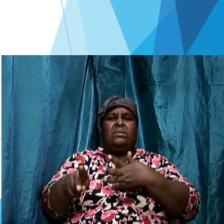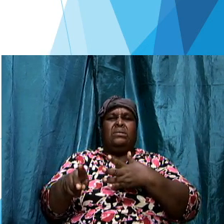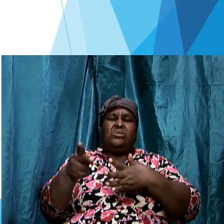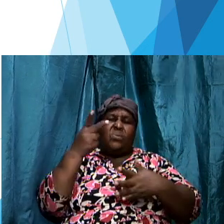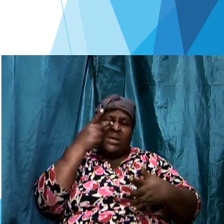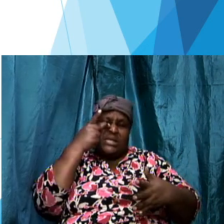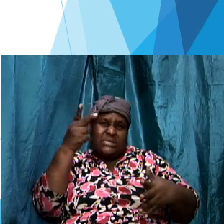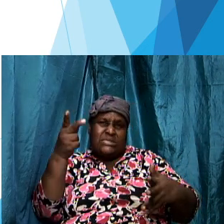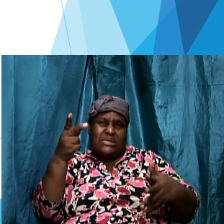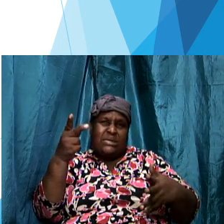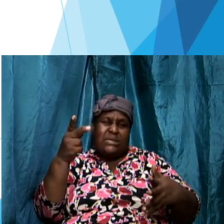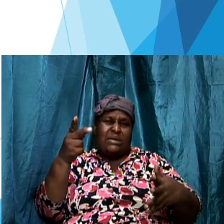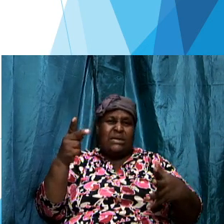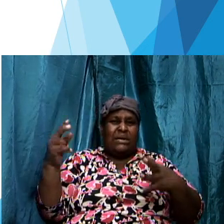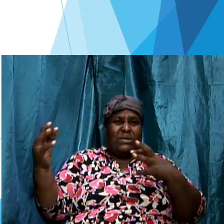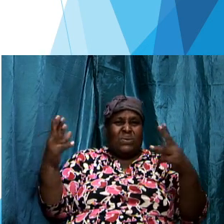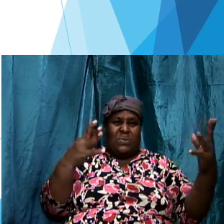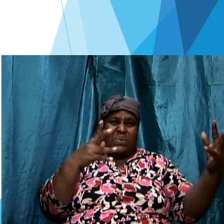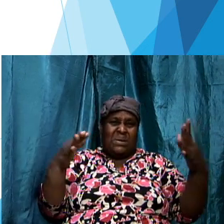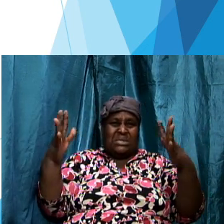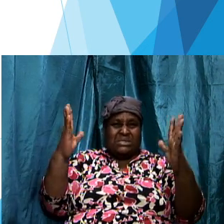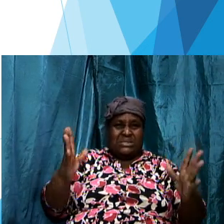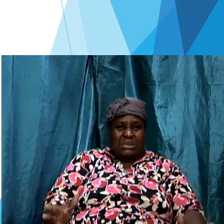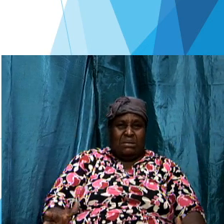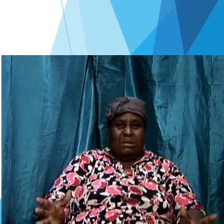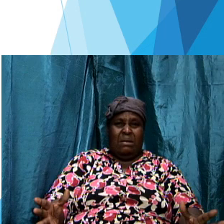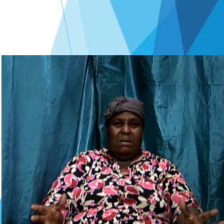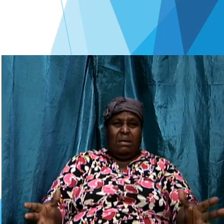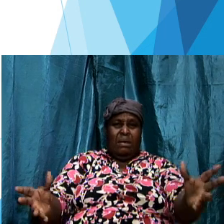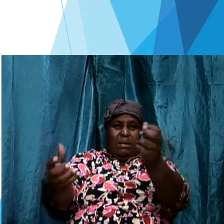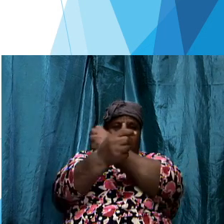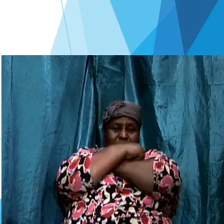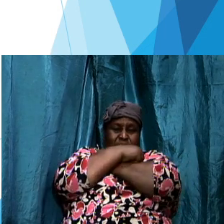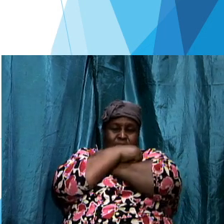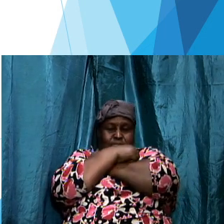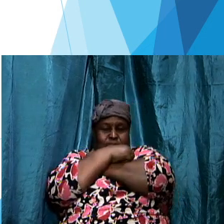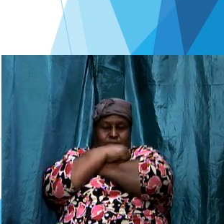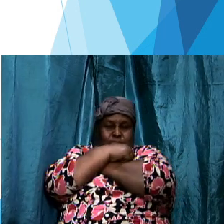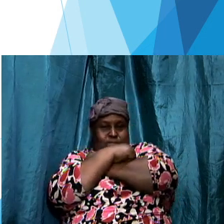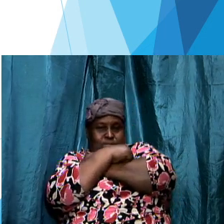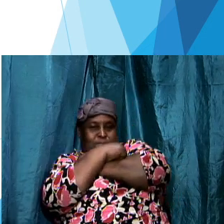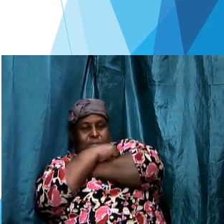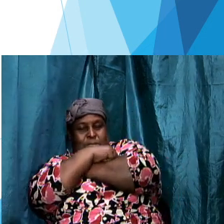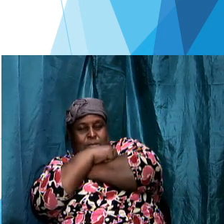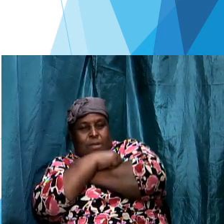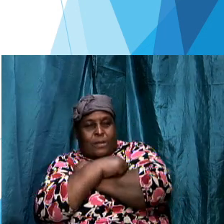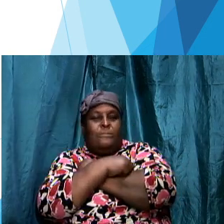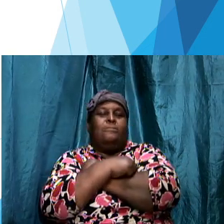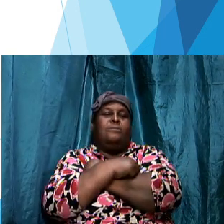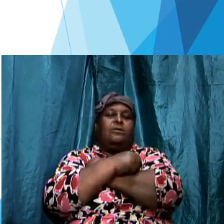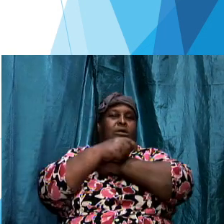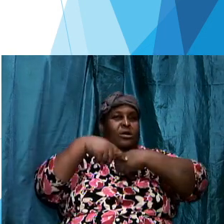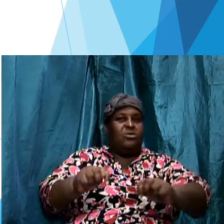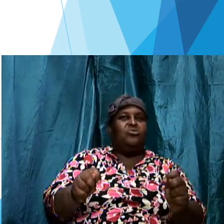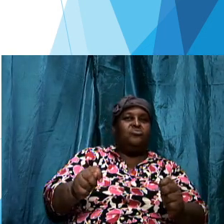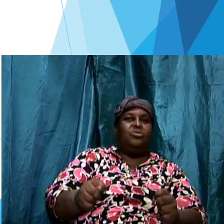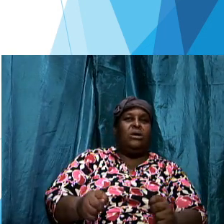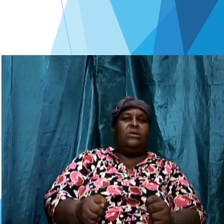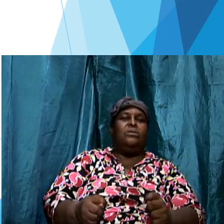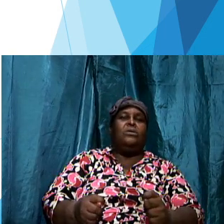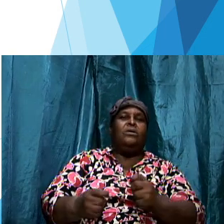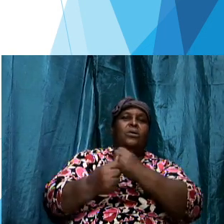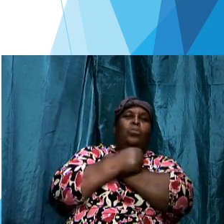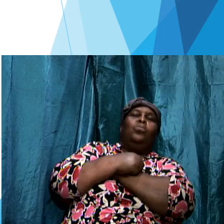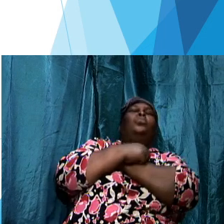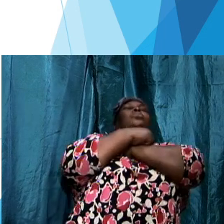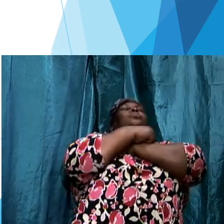other hand to hand trying to push them in a corner and they'll try to lift each other up and as they